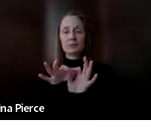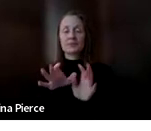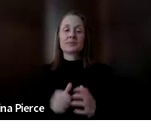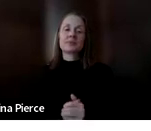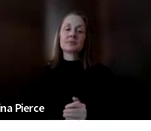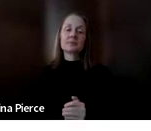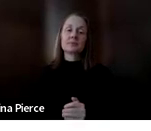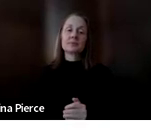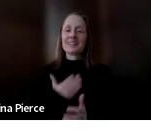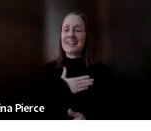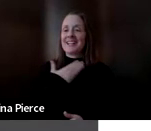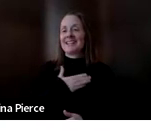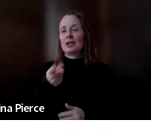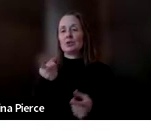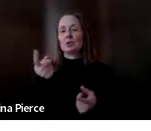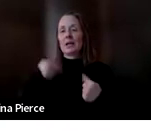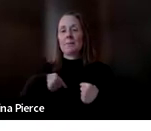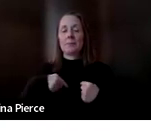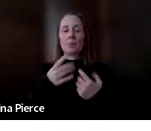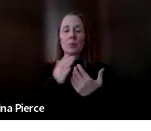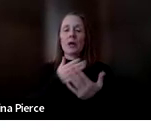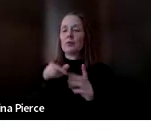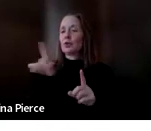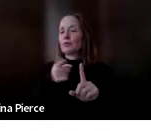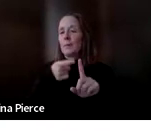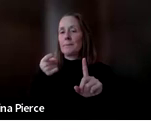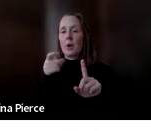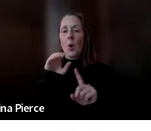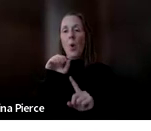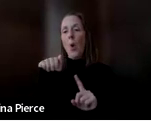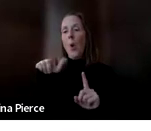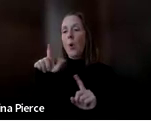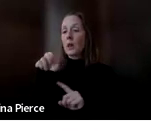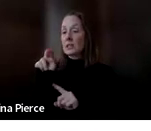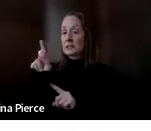I'm glad you could be here from wherever you are today. Yeah, we got some from Oakland County.